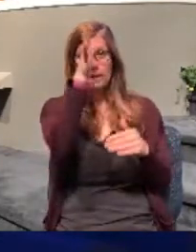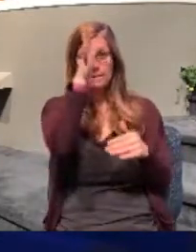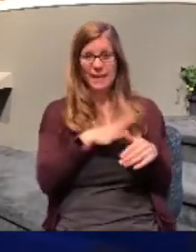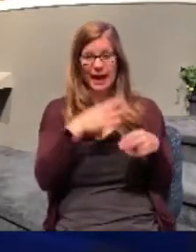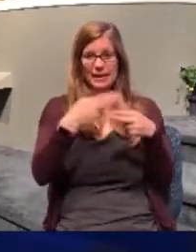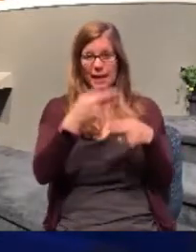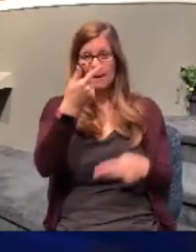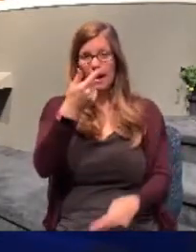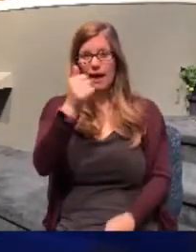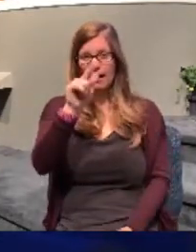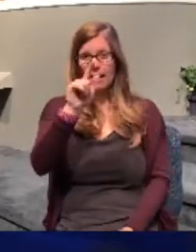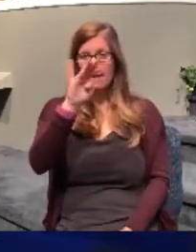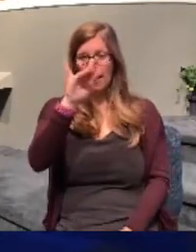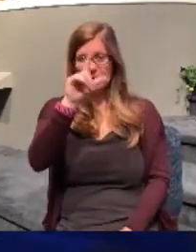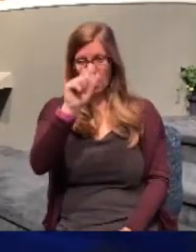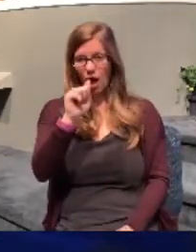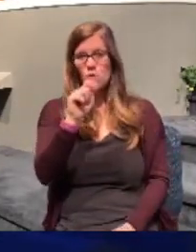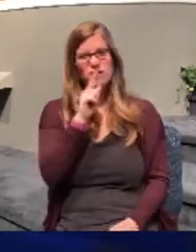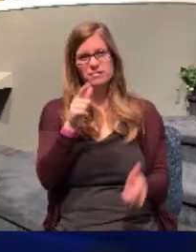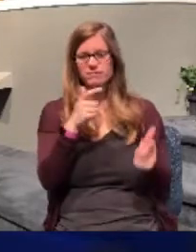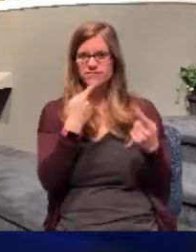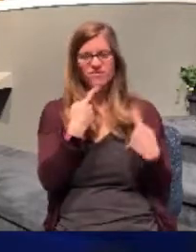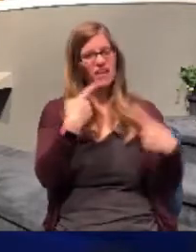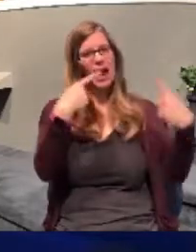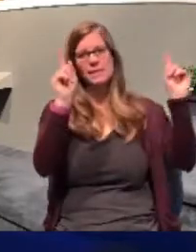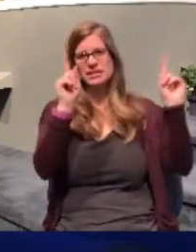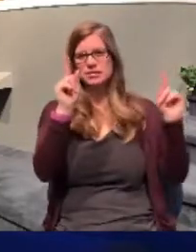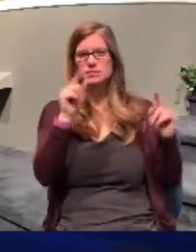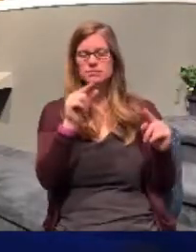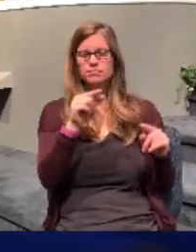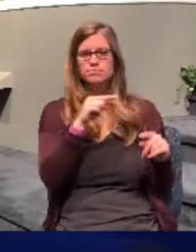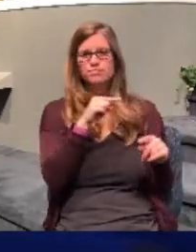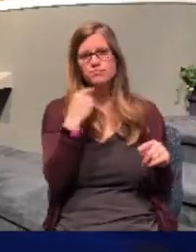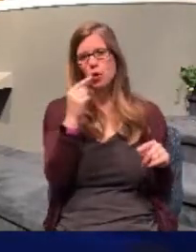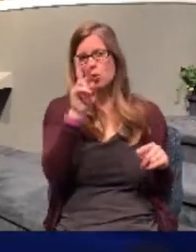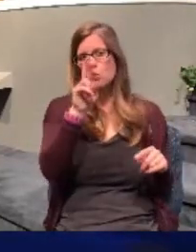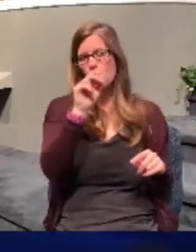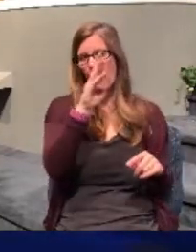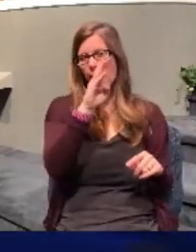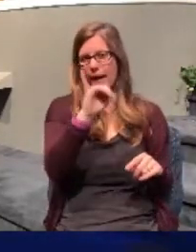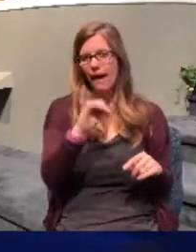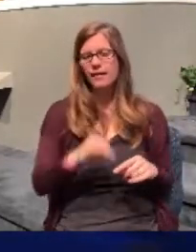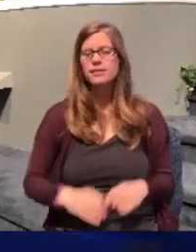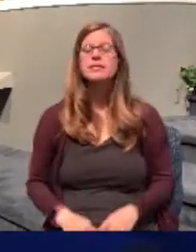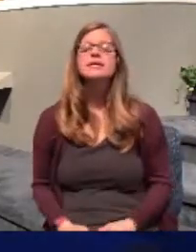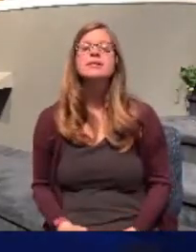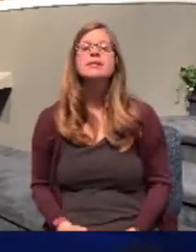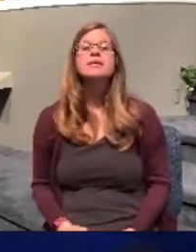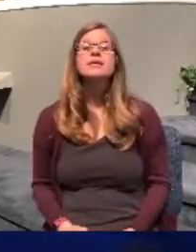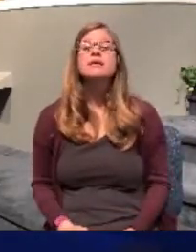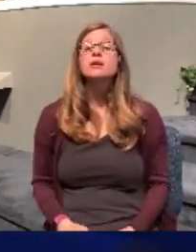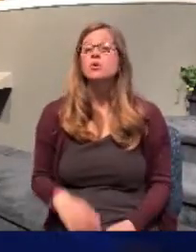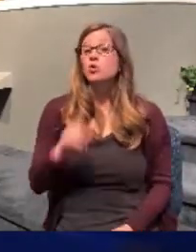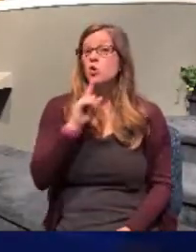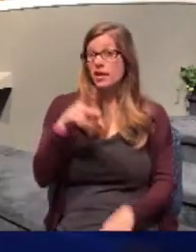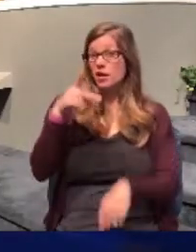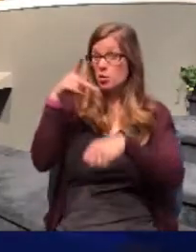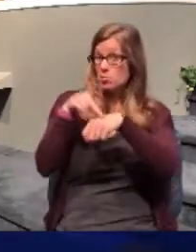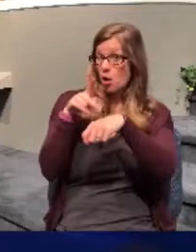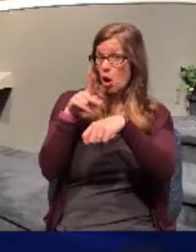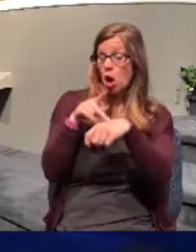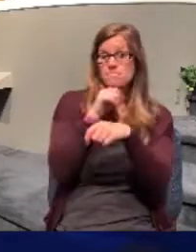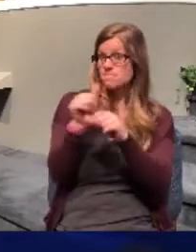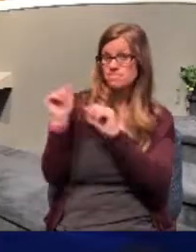people would come to listen to Paul even if they did not agree with him. But because Paul does not